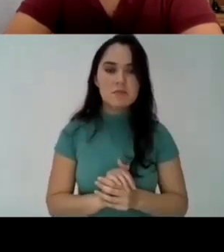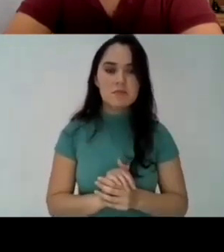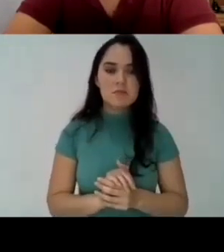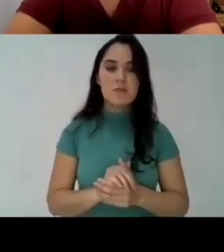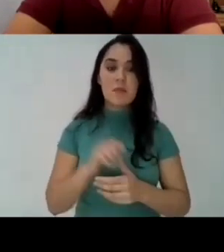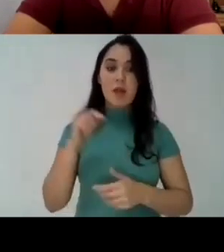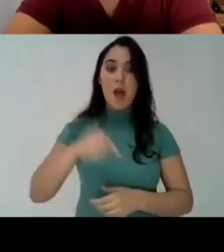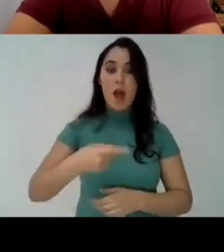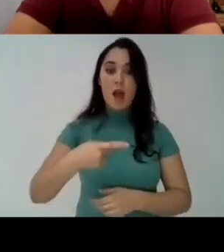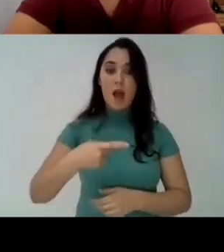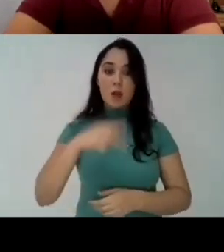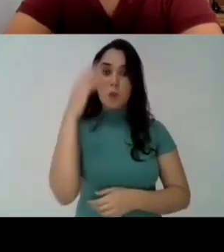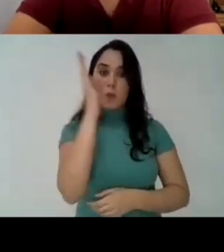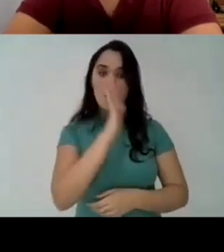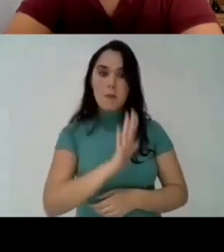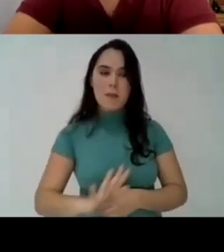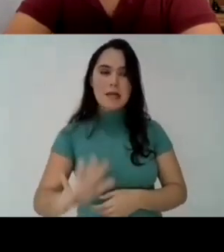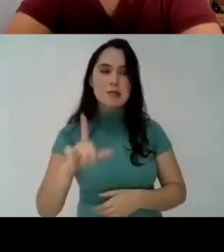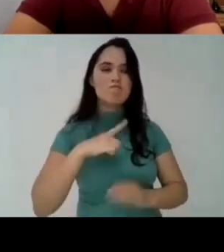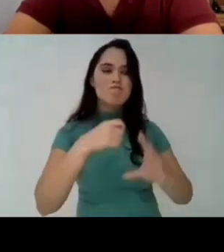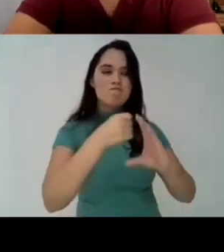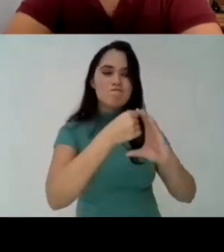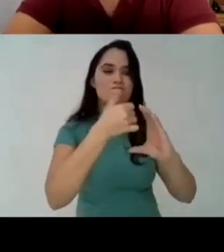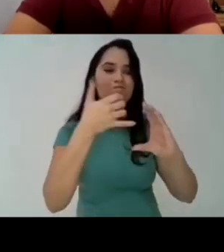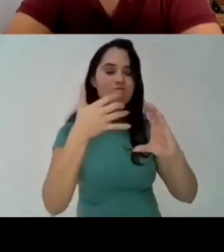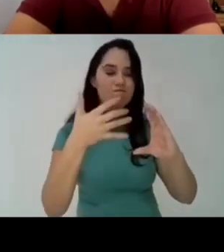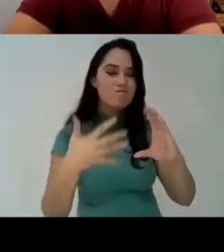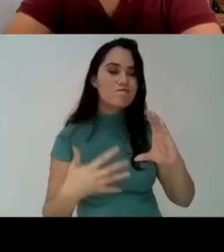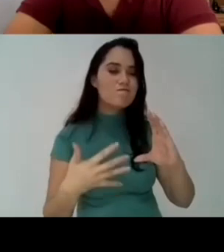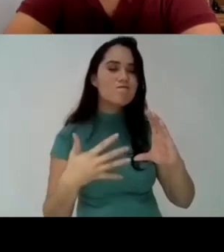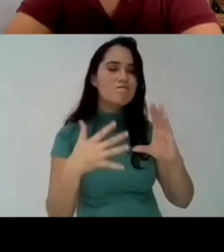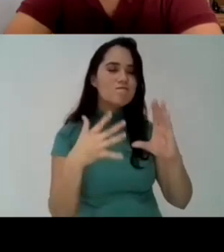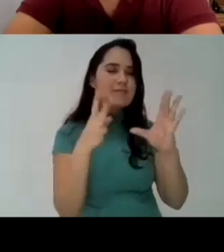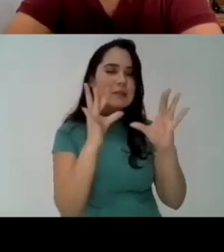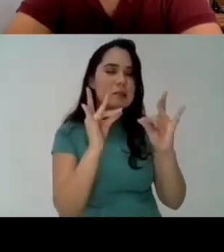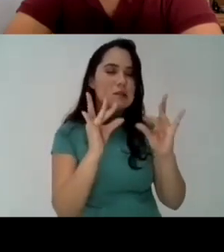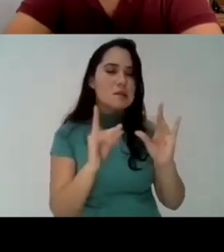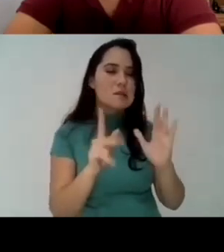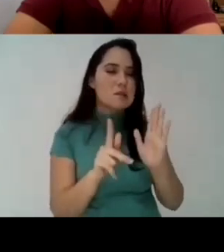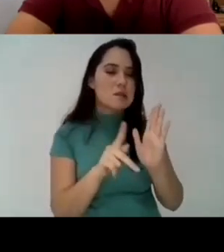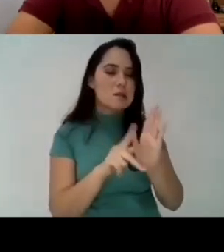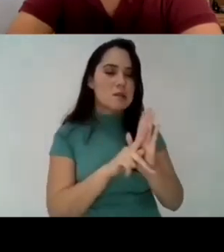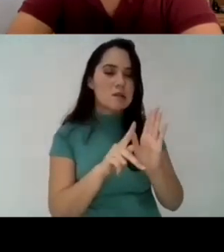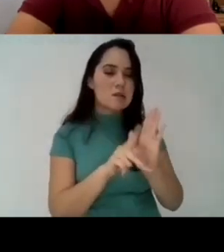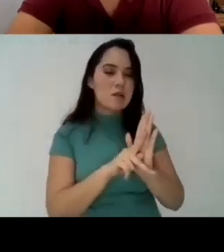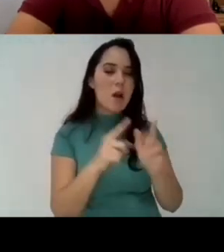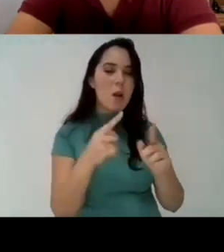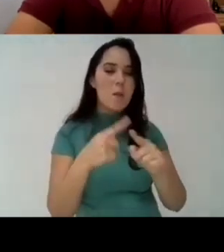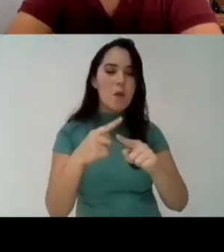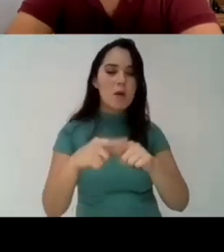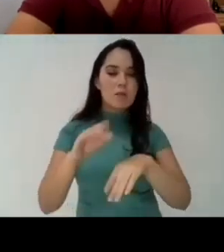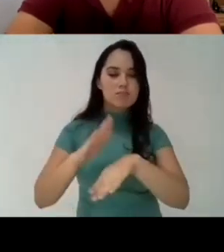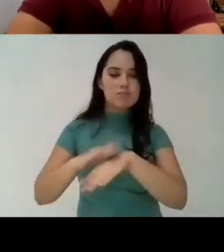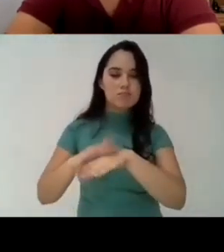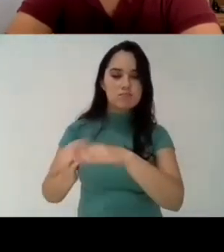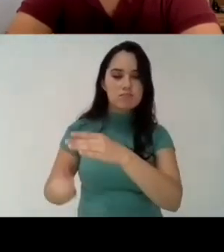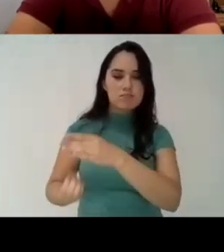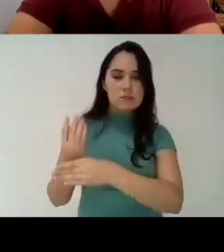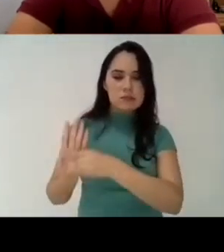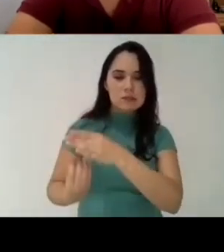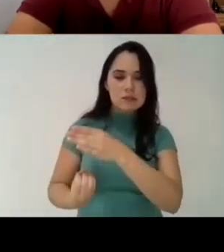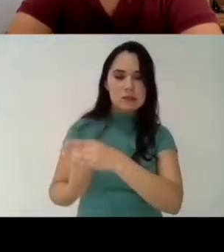Here in Brazil we have a very specific peculiar characteristic